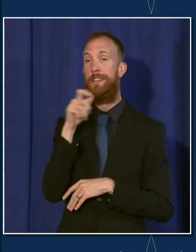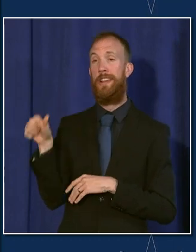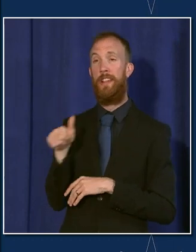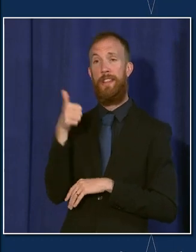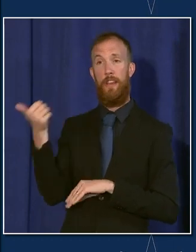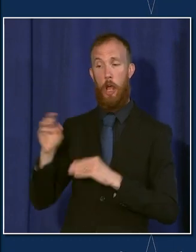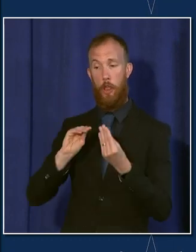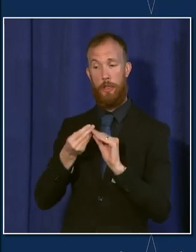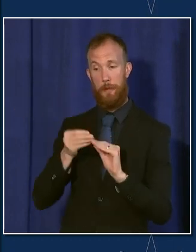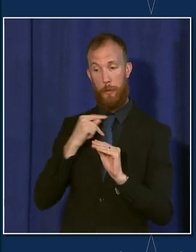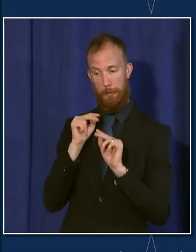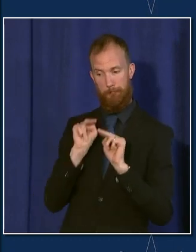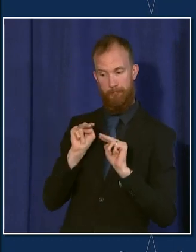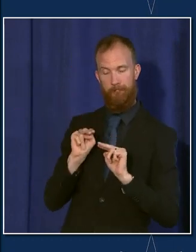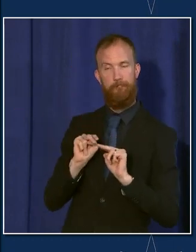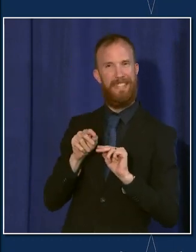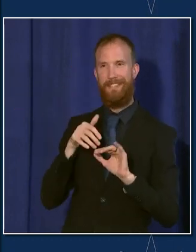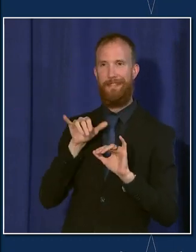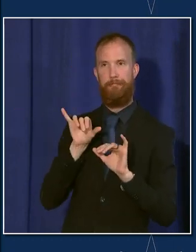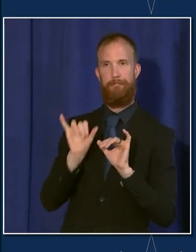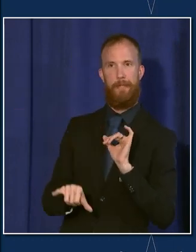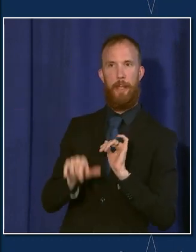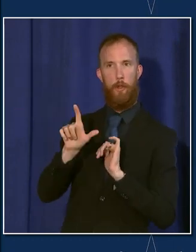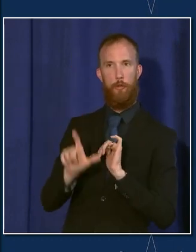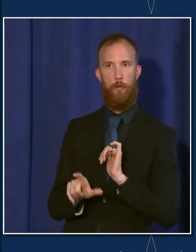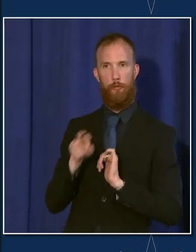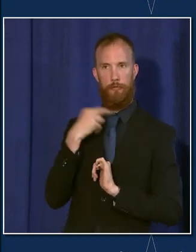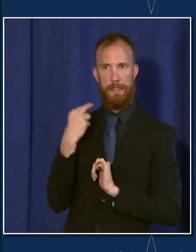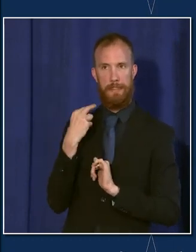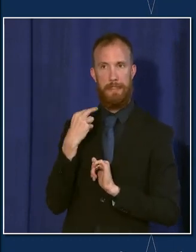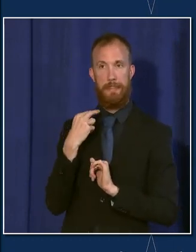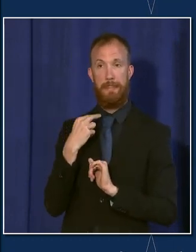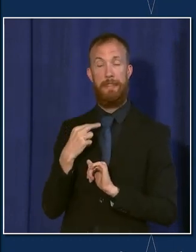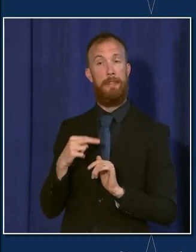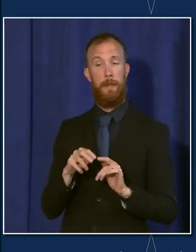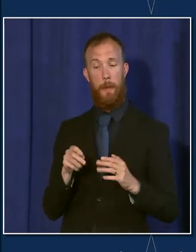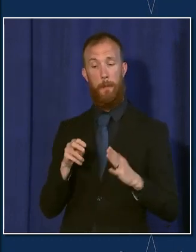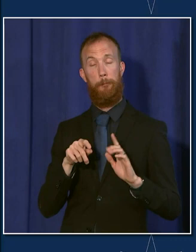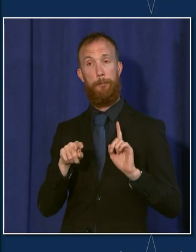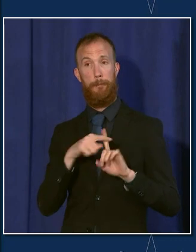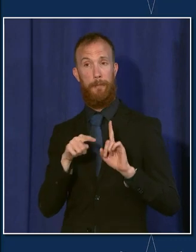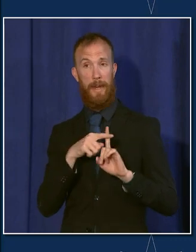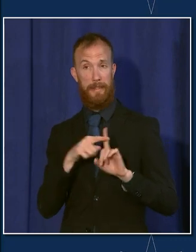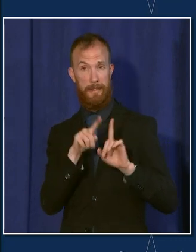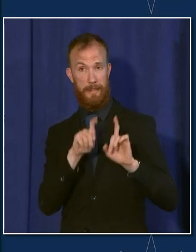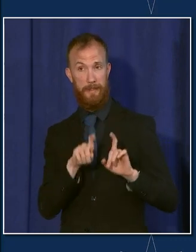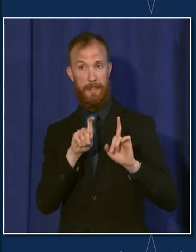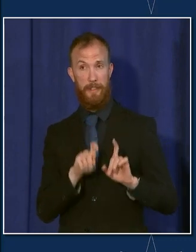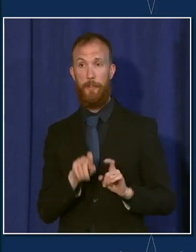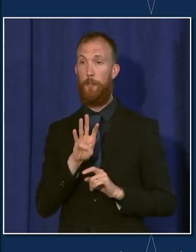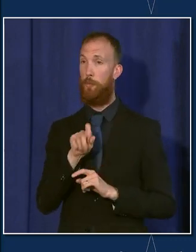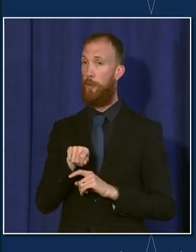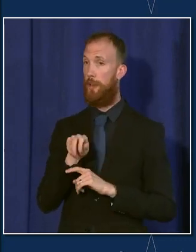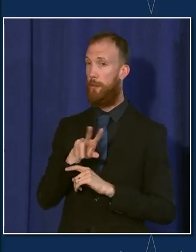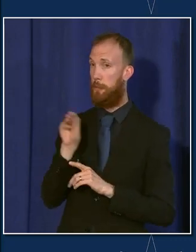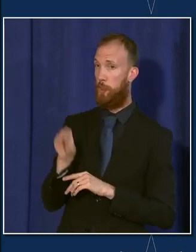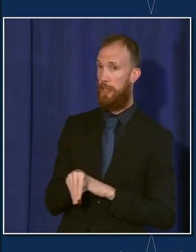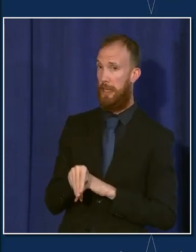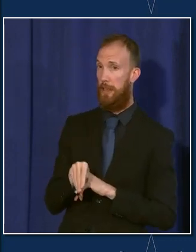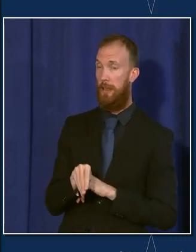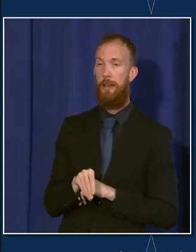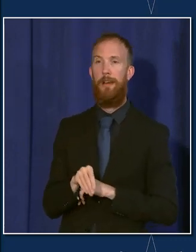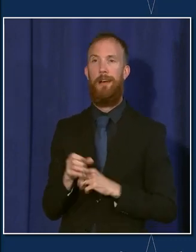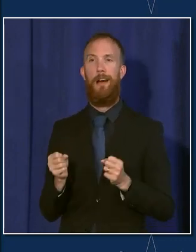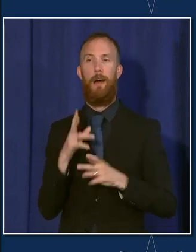remain in lower risk. Our test positivity is at 4.3%. We're averaging 193